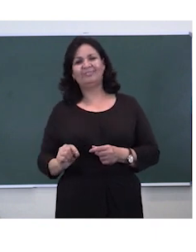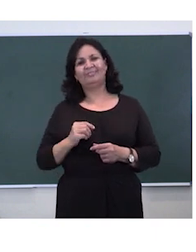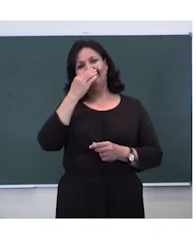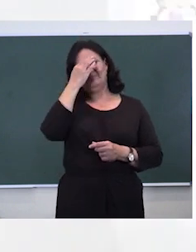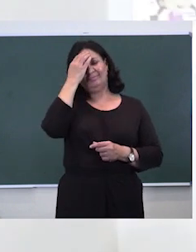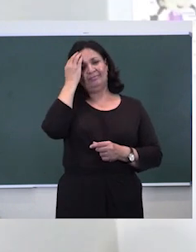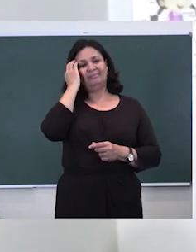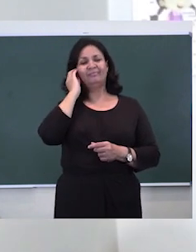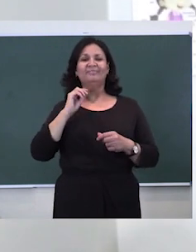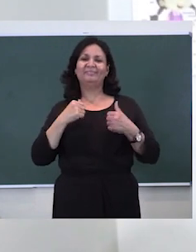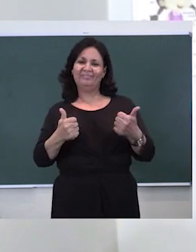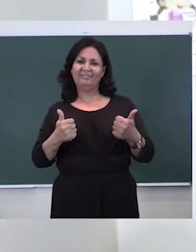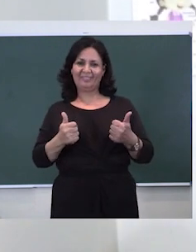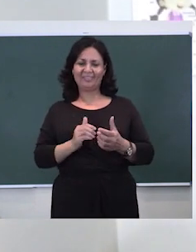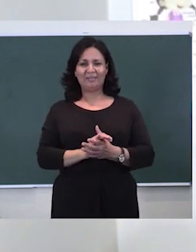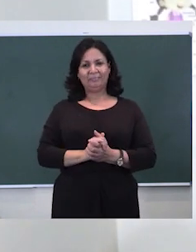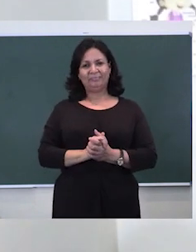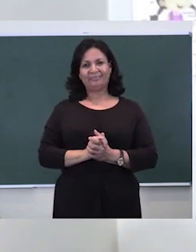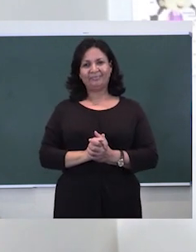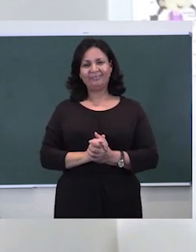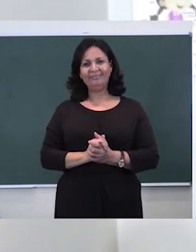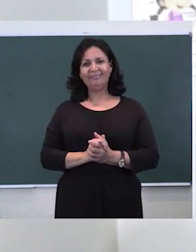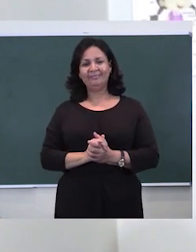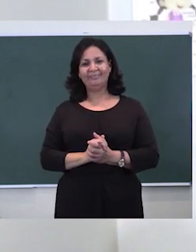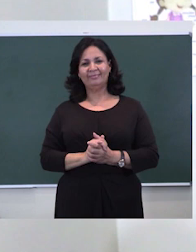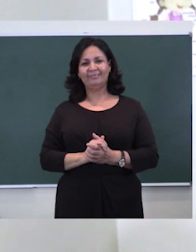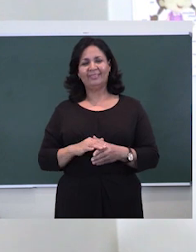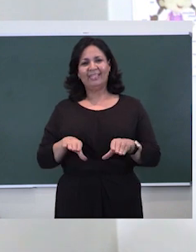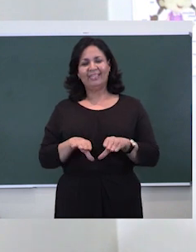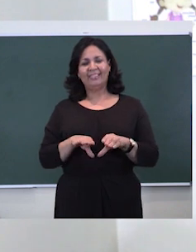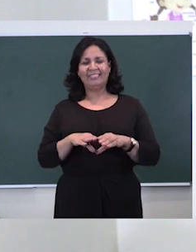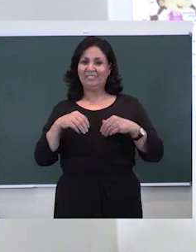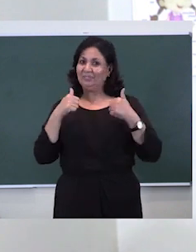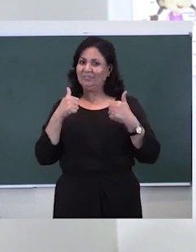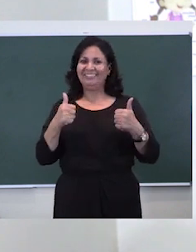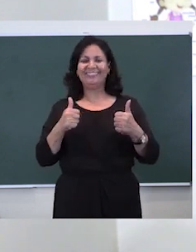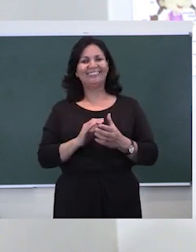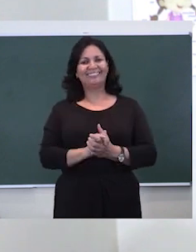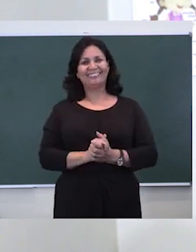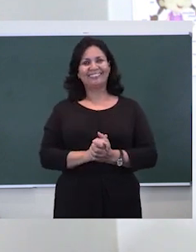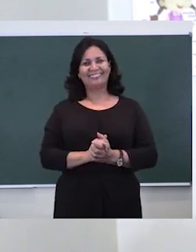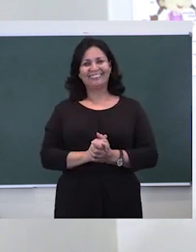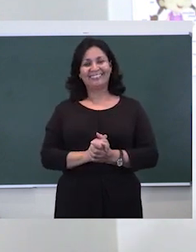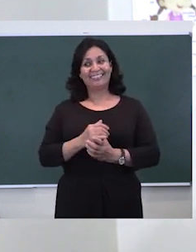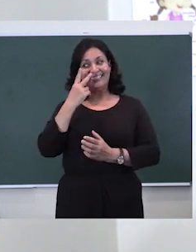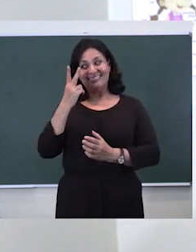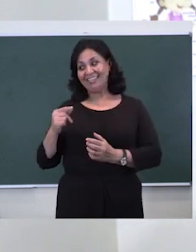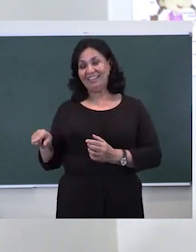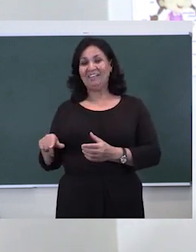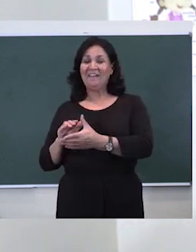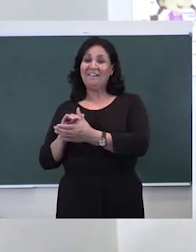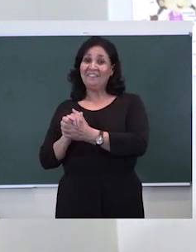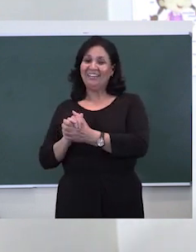Well done. If you are doing that right now, that is a great job. I can see my friend has done an excellent job